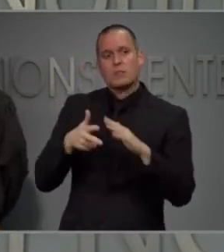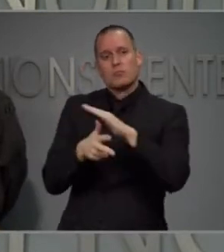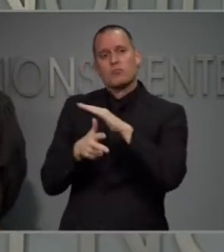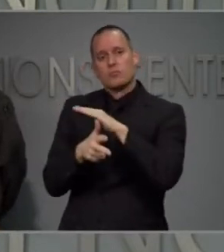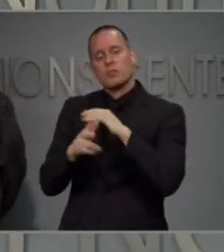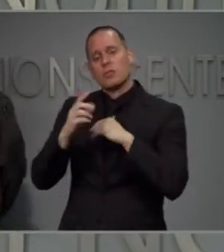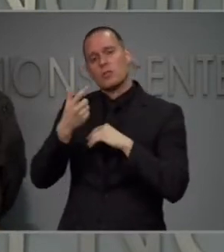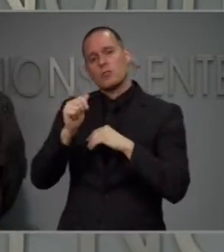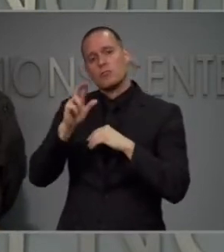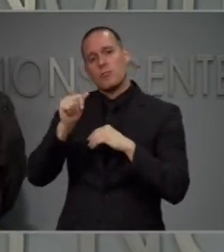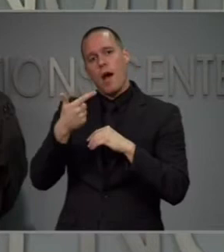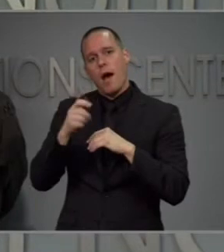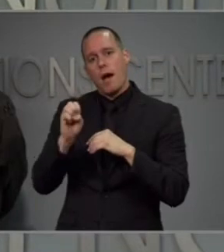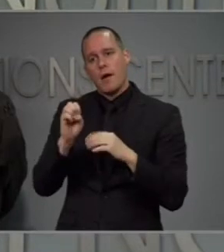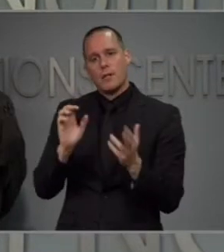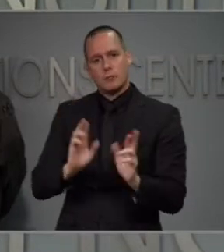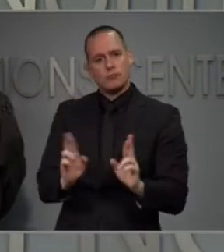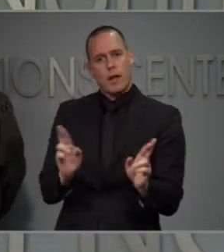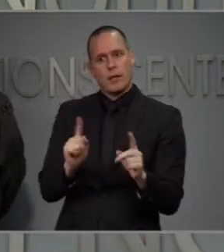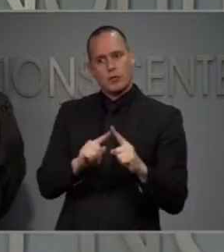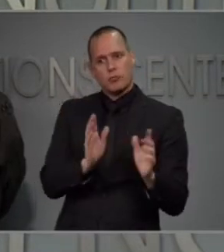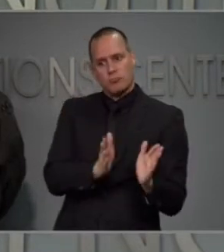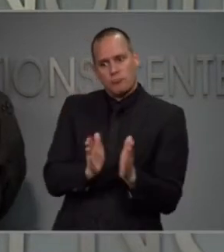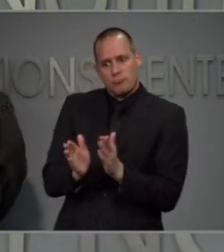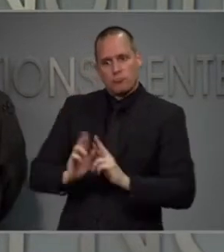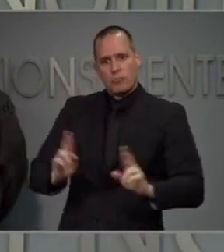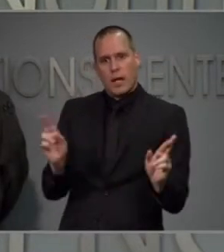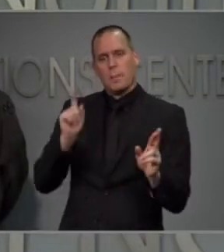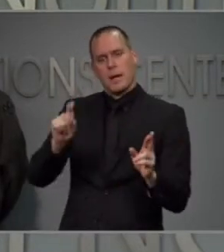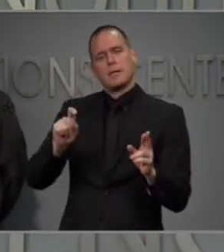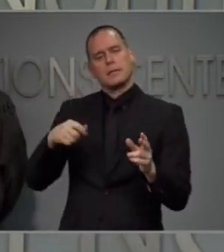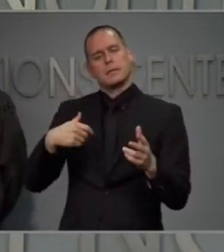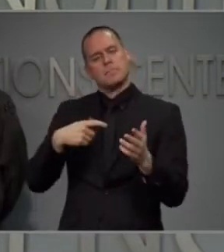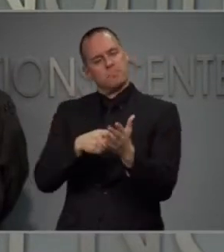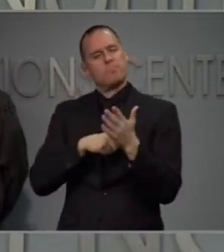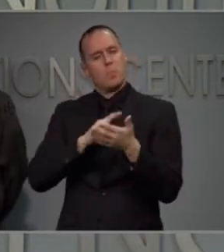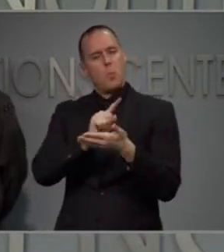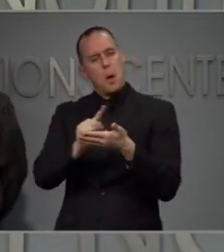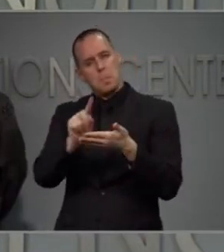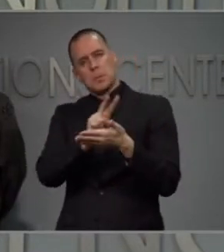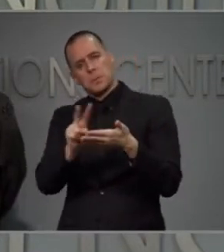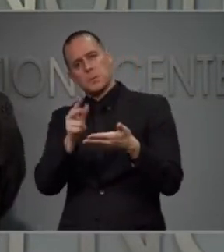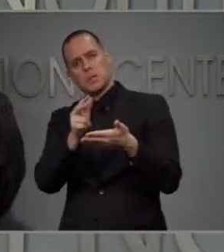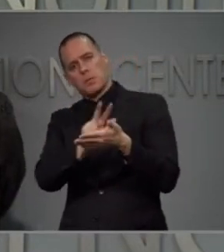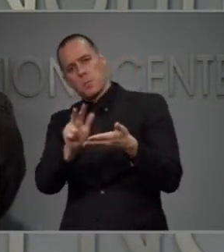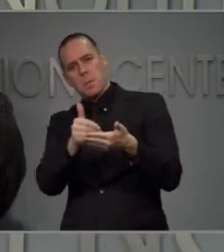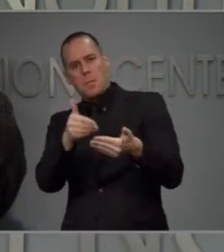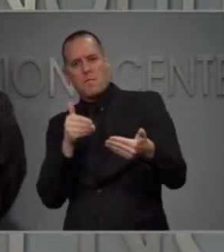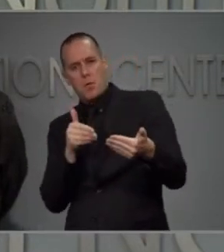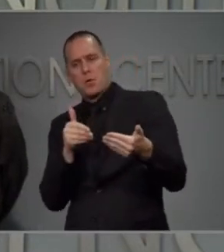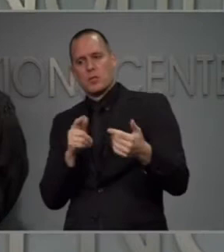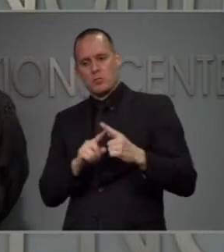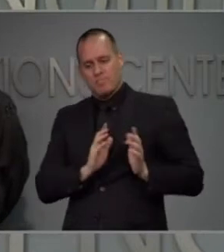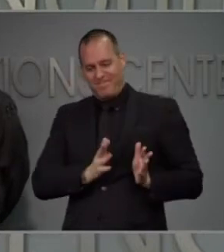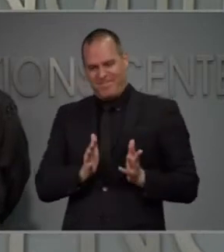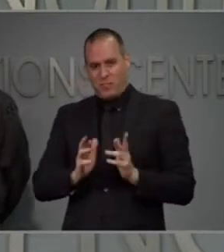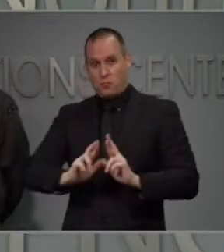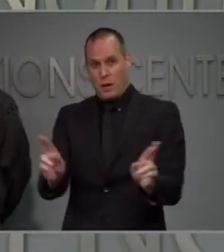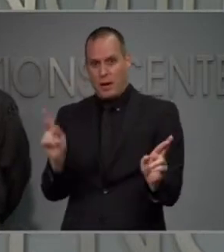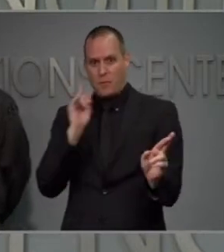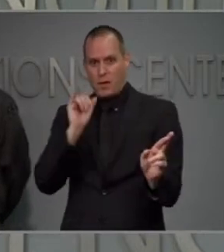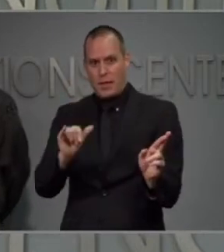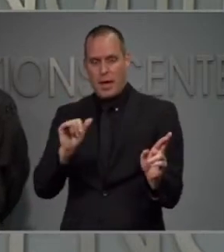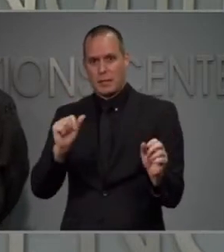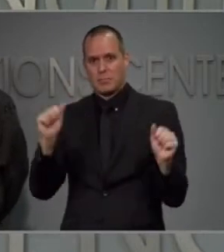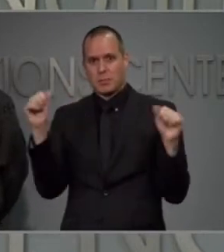get the cars ready. They need a couple of weeks ahead of time. So we'll be coming forward with an announcement on that